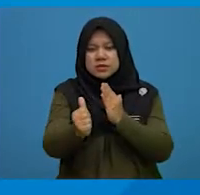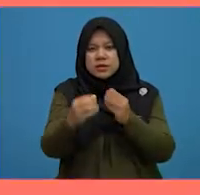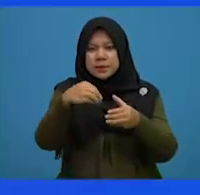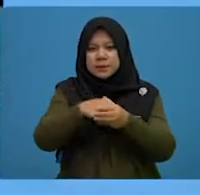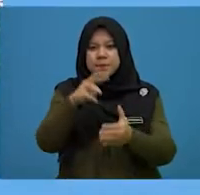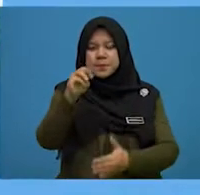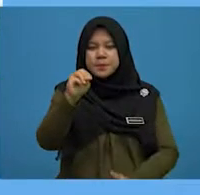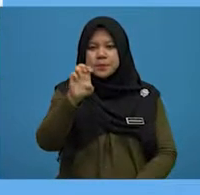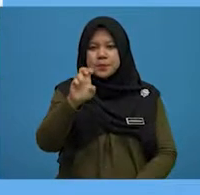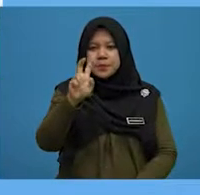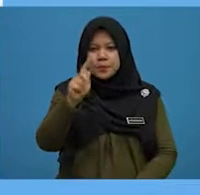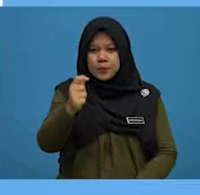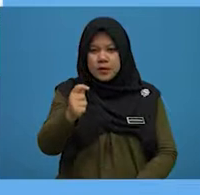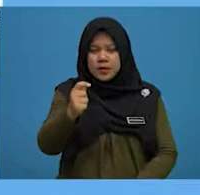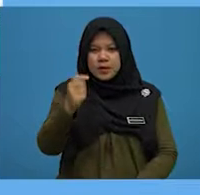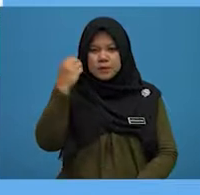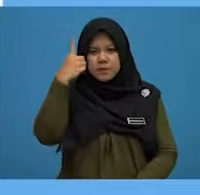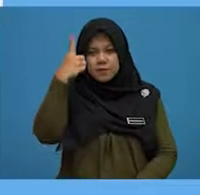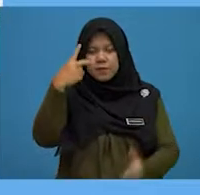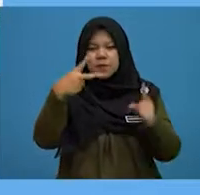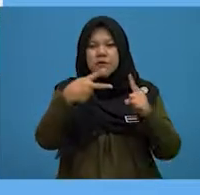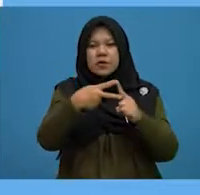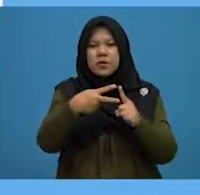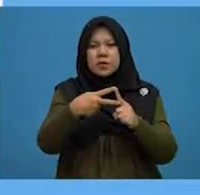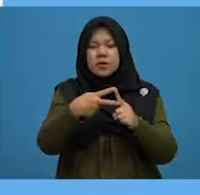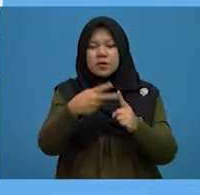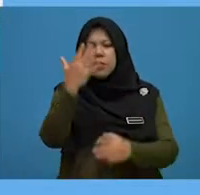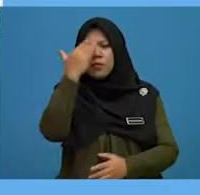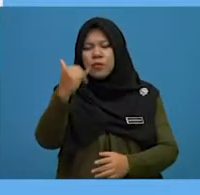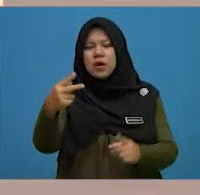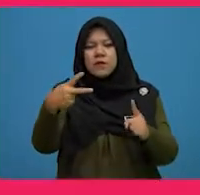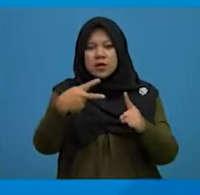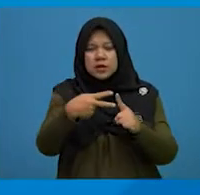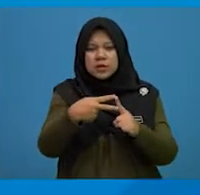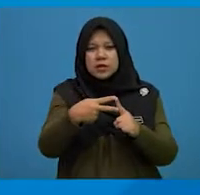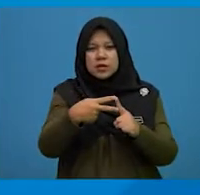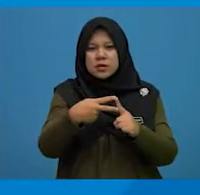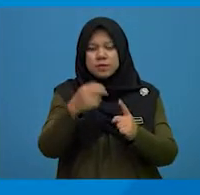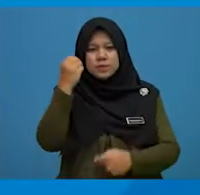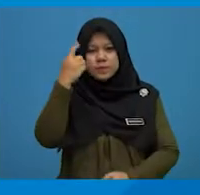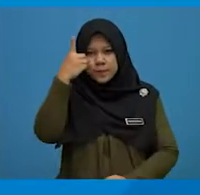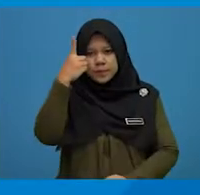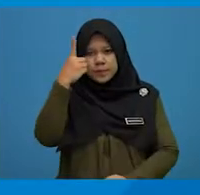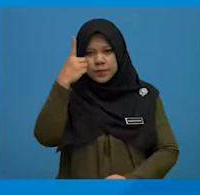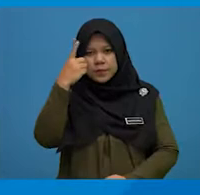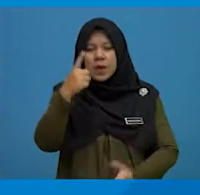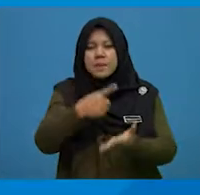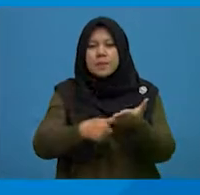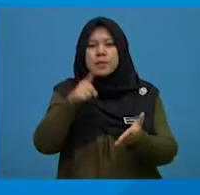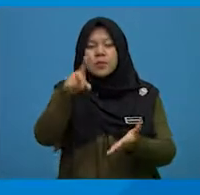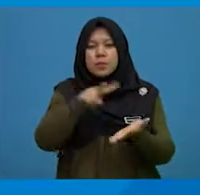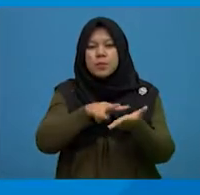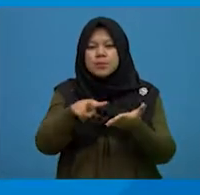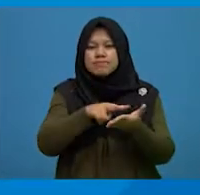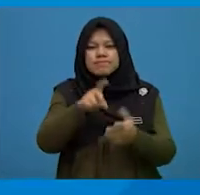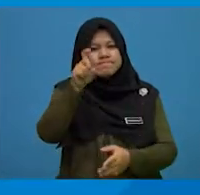MUET, understanding vocabulary. Why vocabulary? Understanding what you read